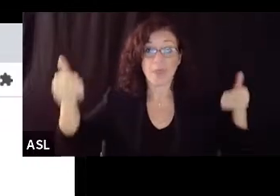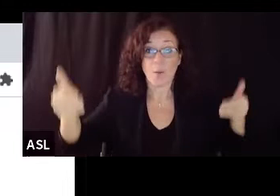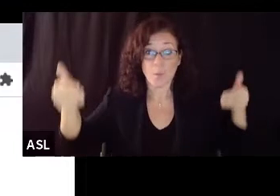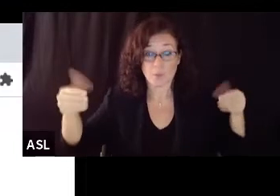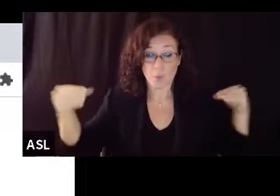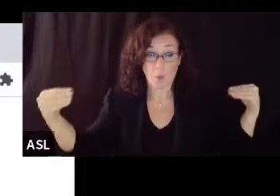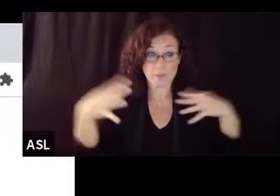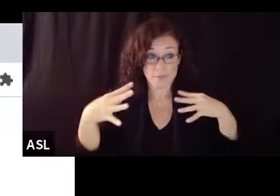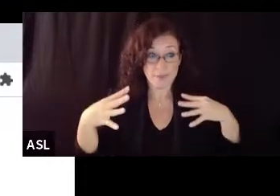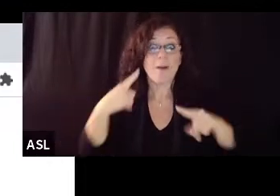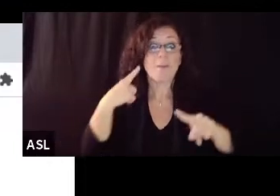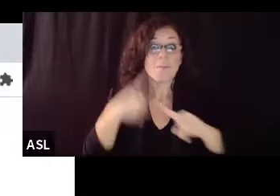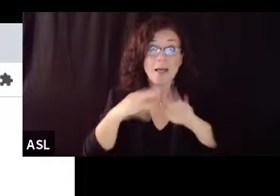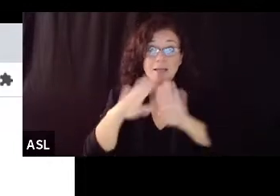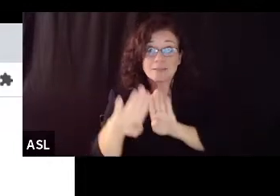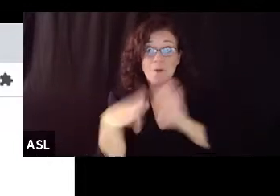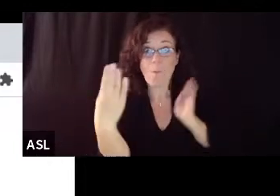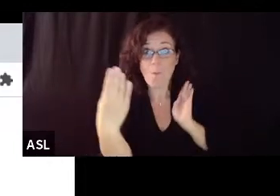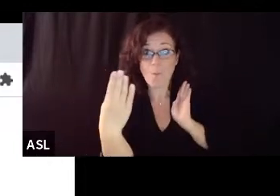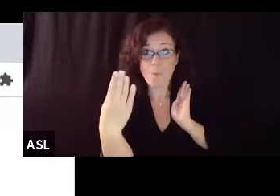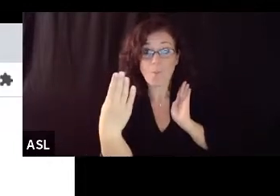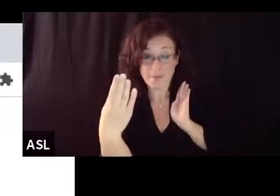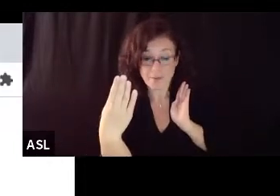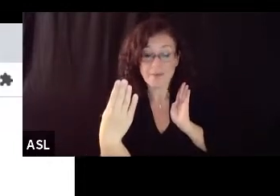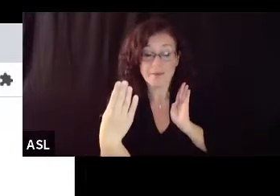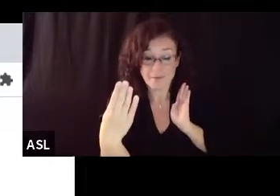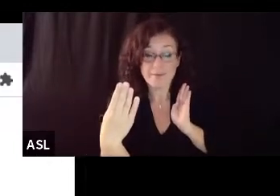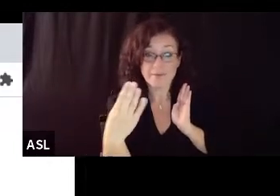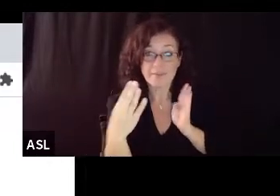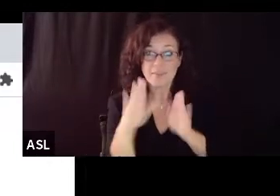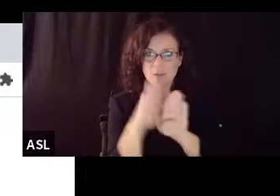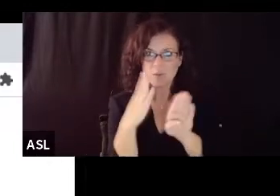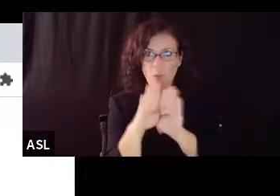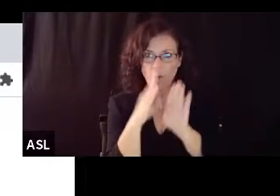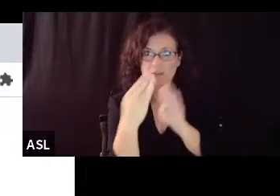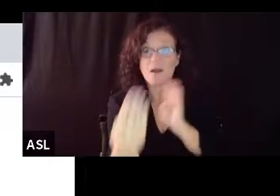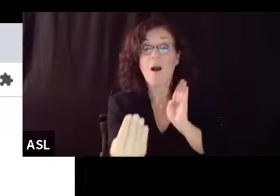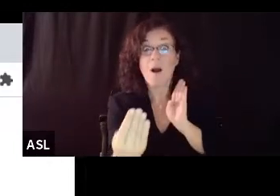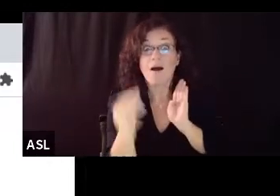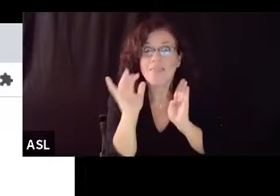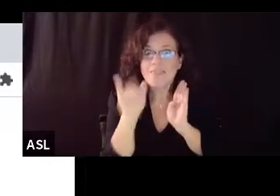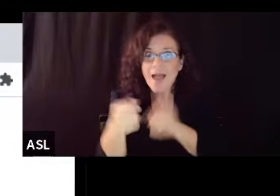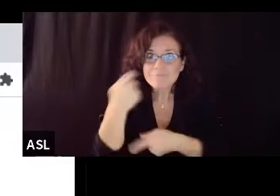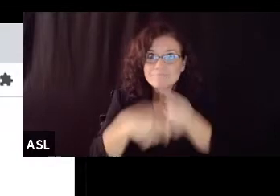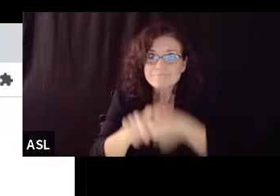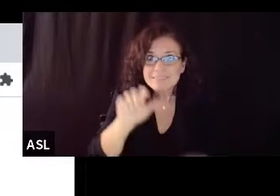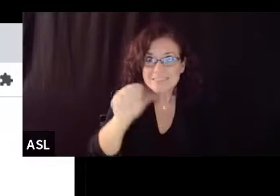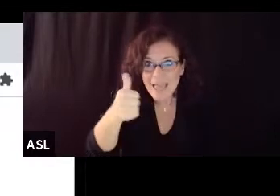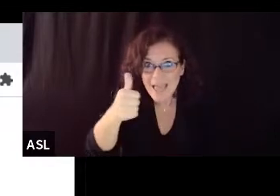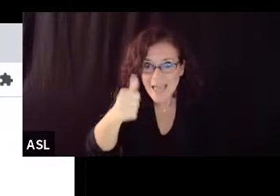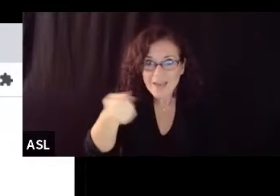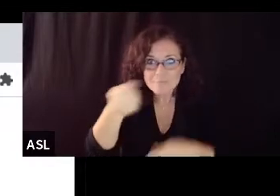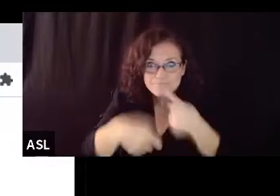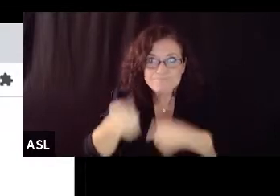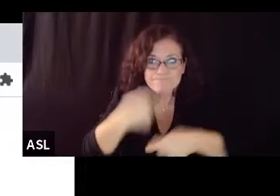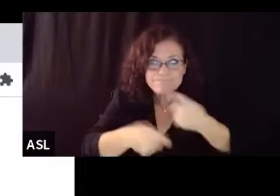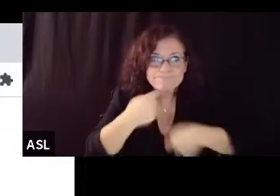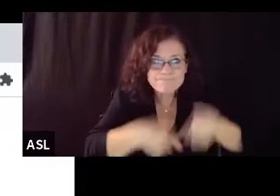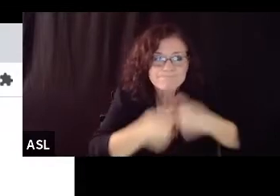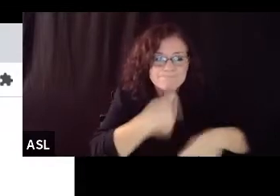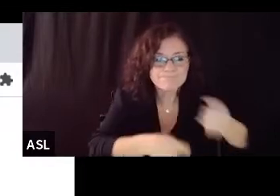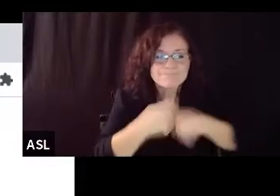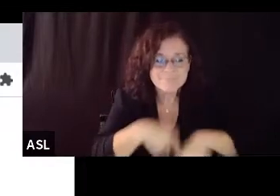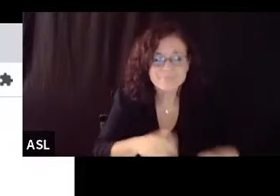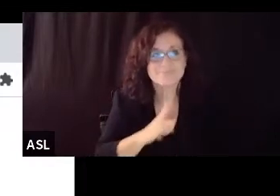flow doors and that got us all the way up to an ach of 10 which is great it's way above the recommendation it's a lot of air changeovers